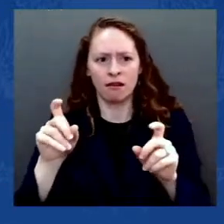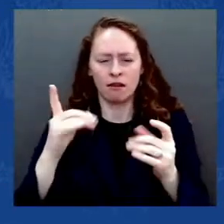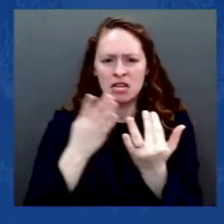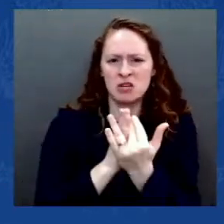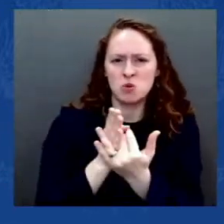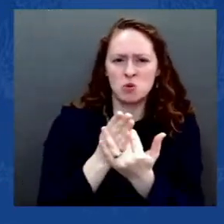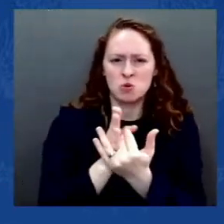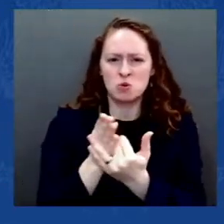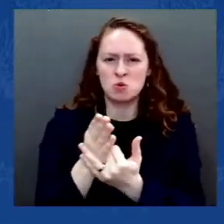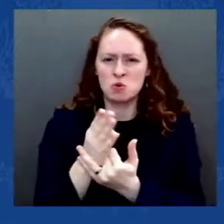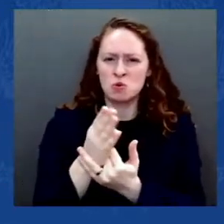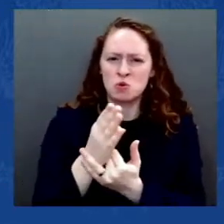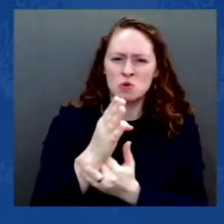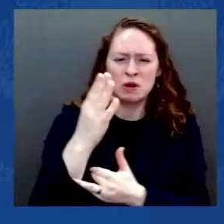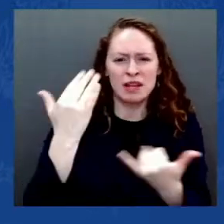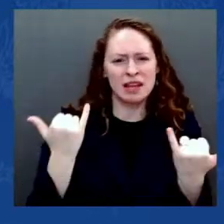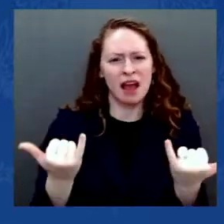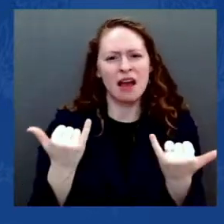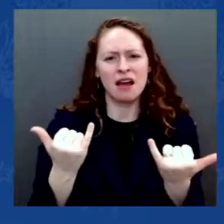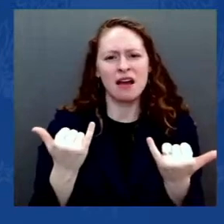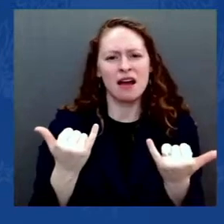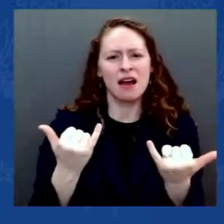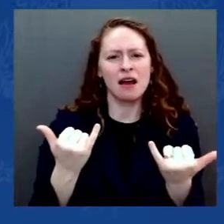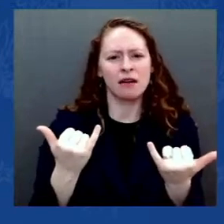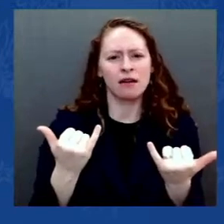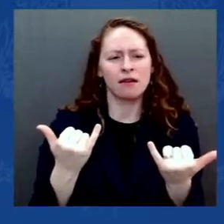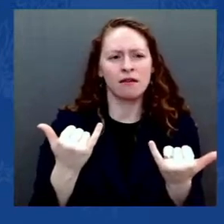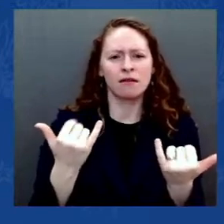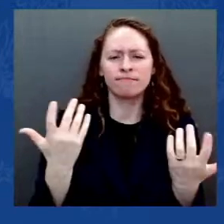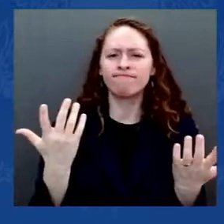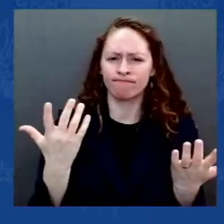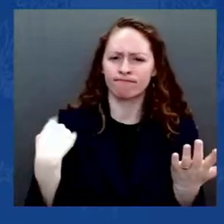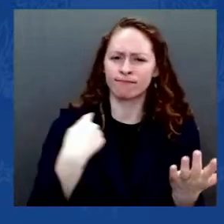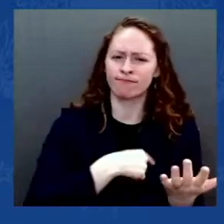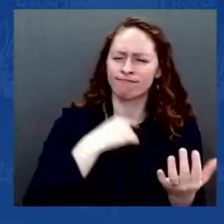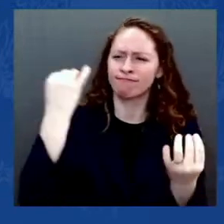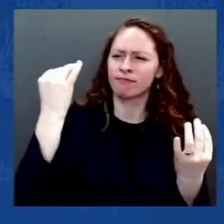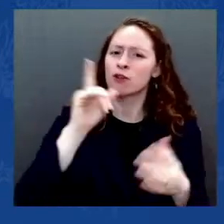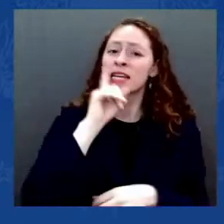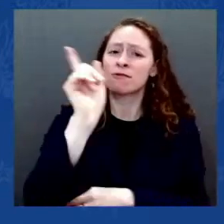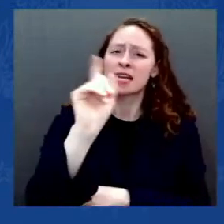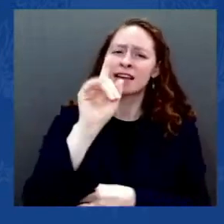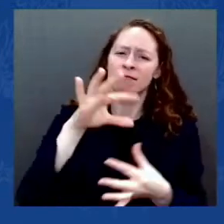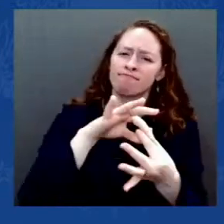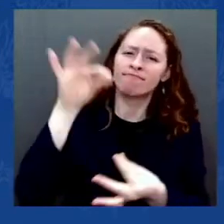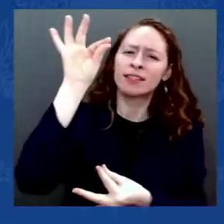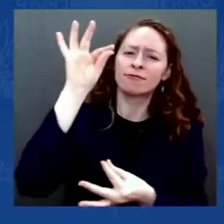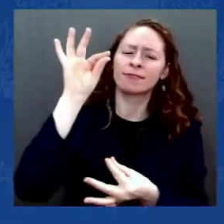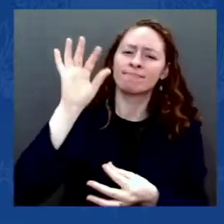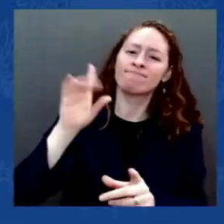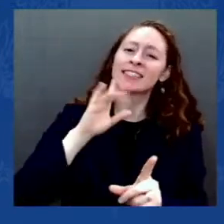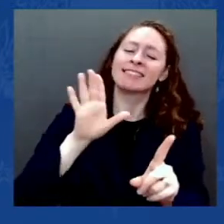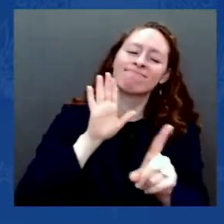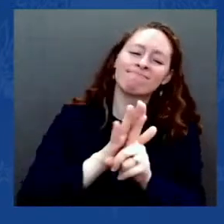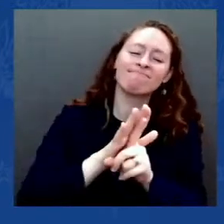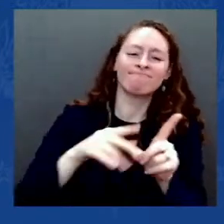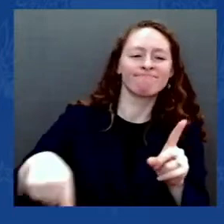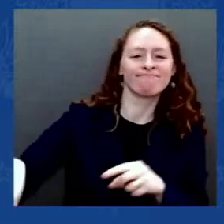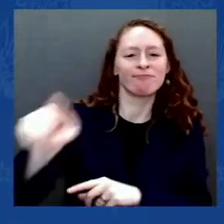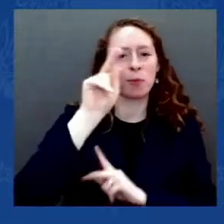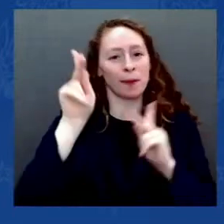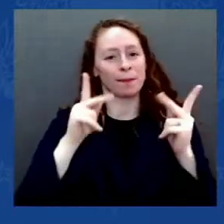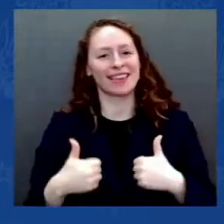with you, the people. And the work ahead will not be easy. Here in this very building,